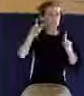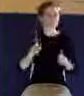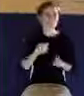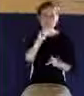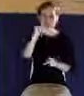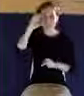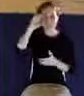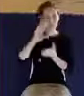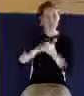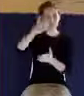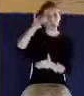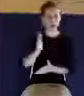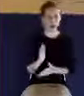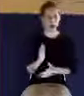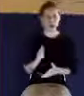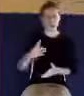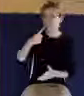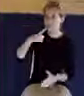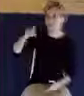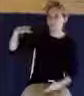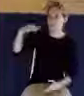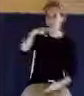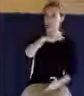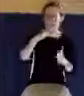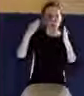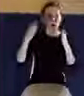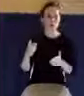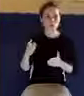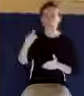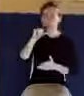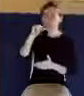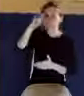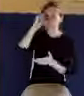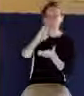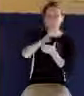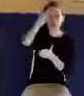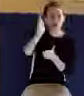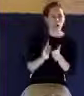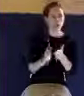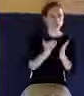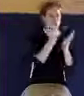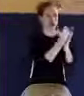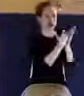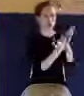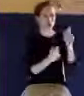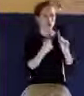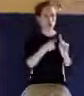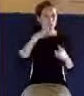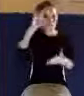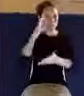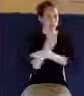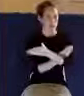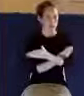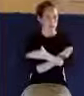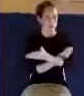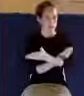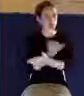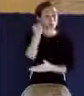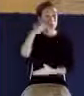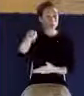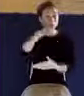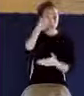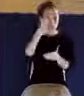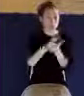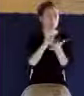made him a liar, because he believeth not the record that God gave his Son. If you believe on Jesus, then you have an internal witness that is